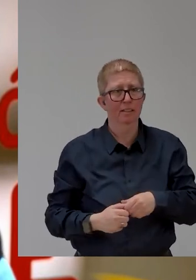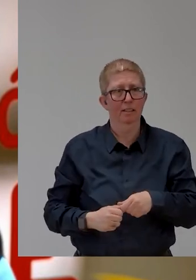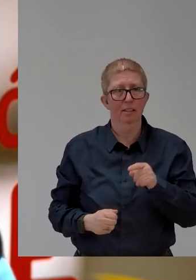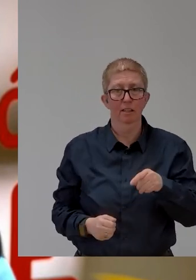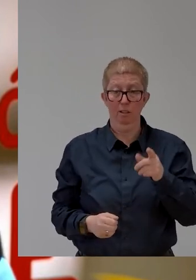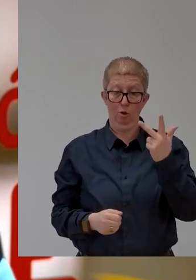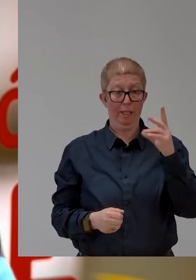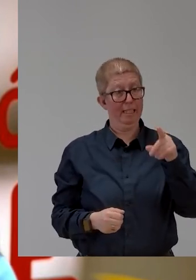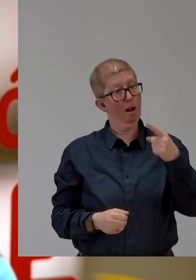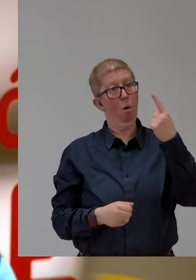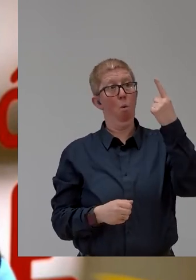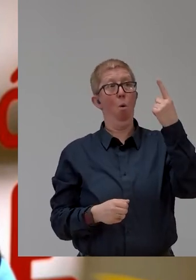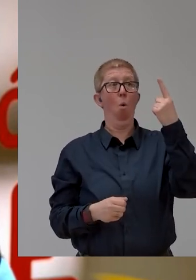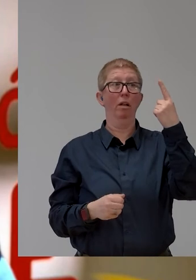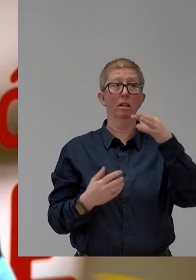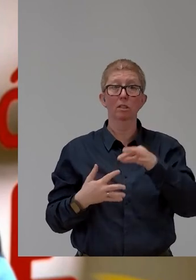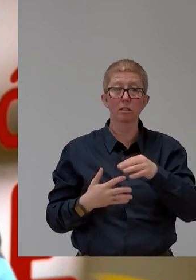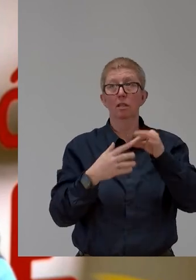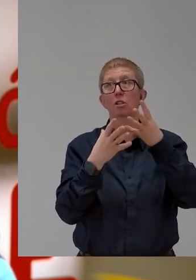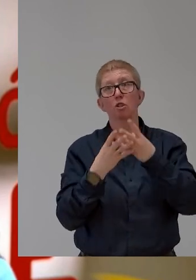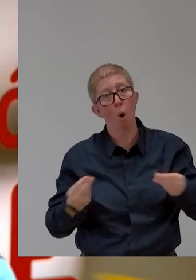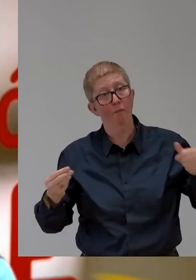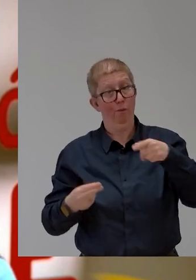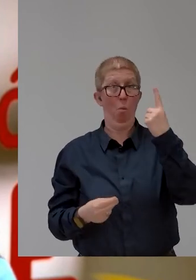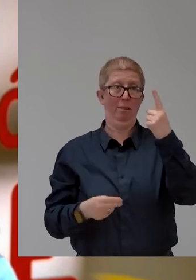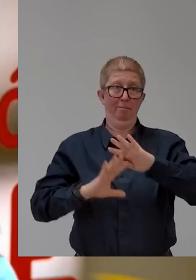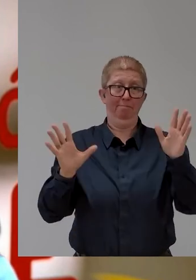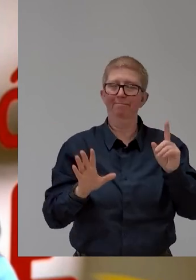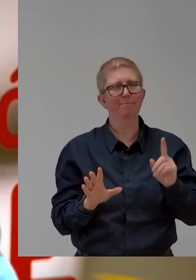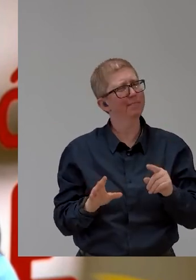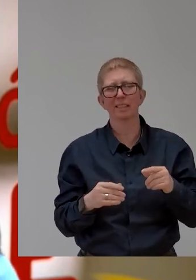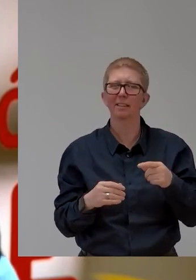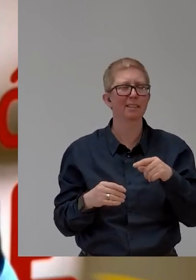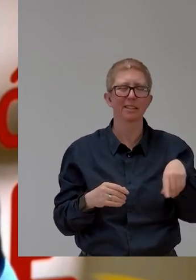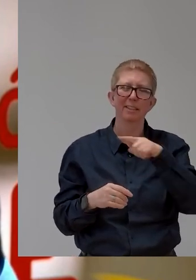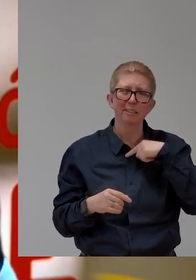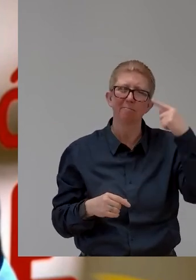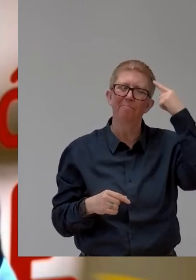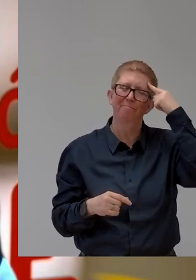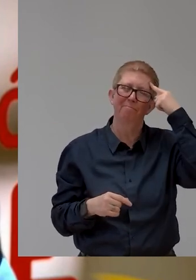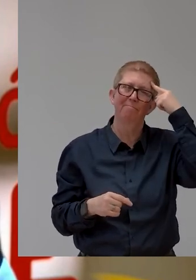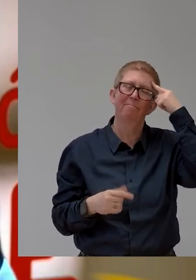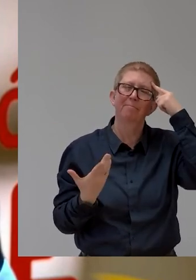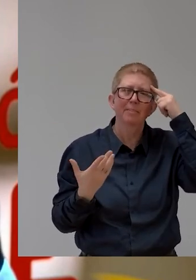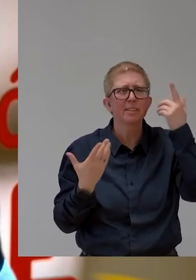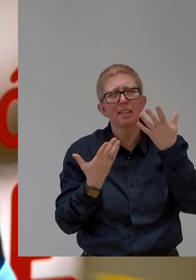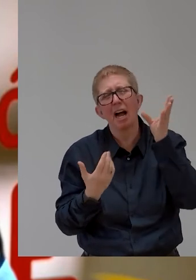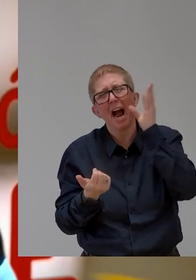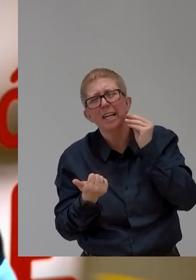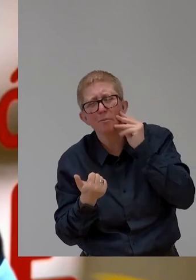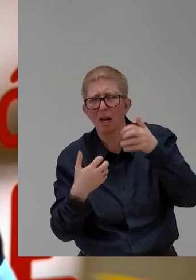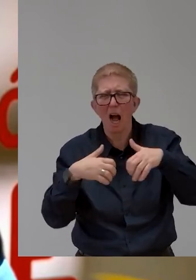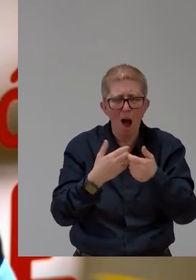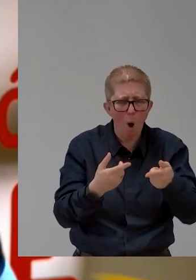a knowledge regarding materials and, for example, the way you are going to use the product, if it is going to support